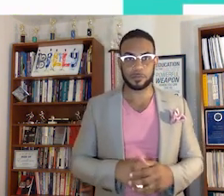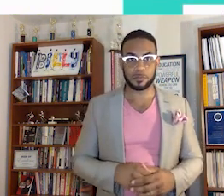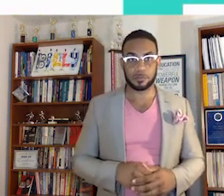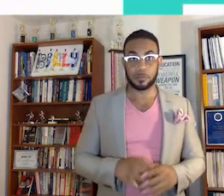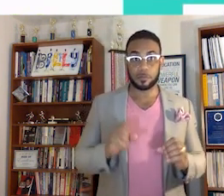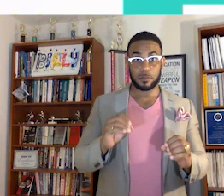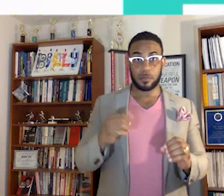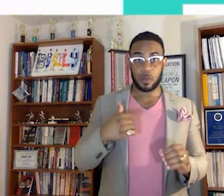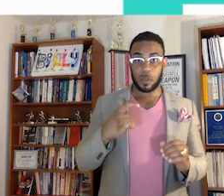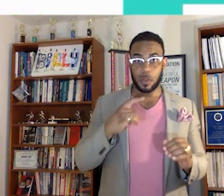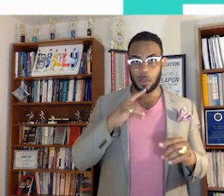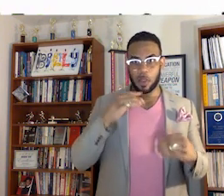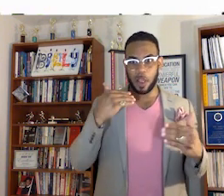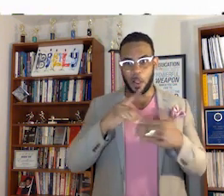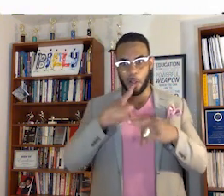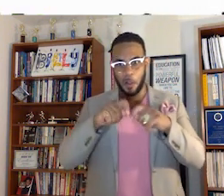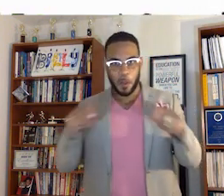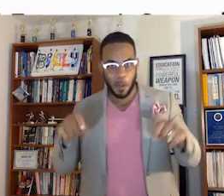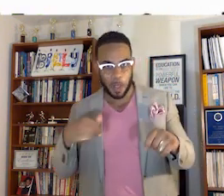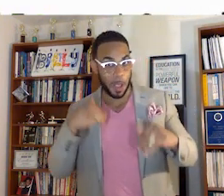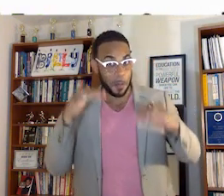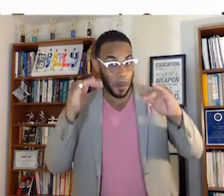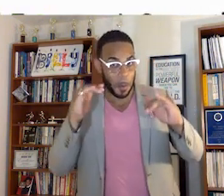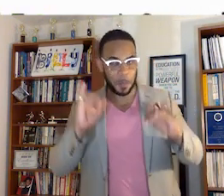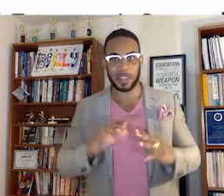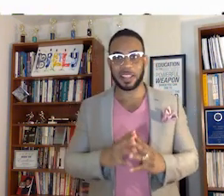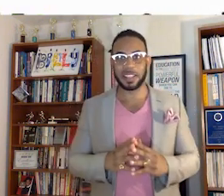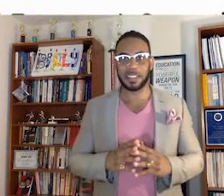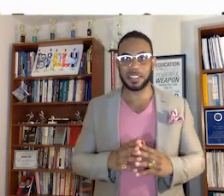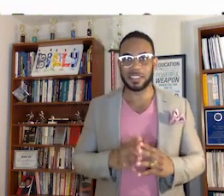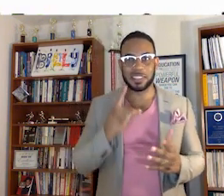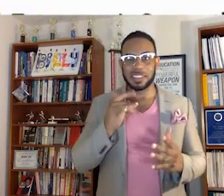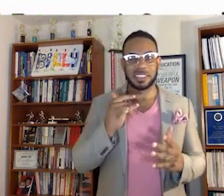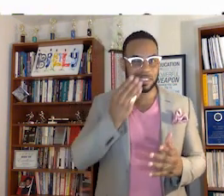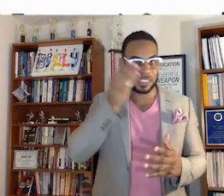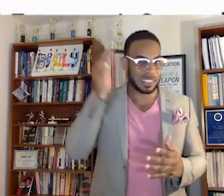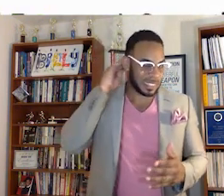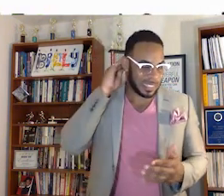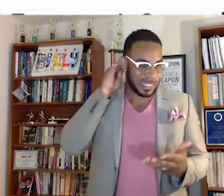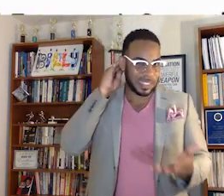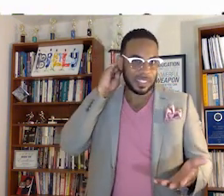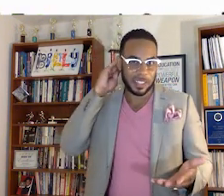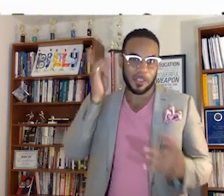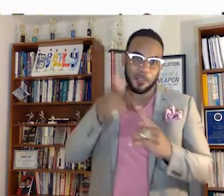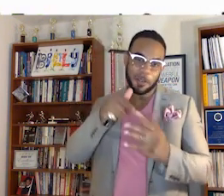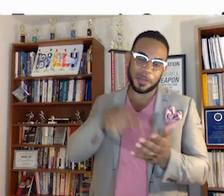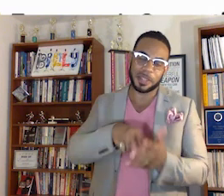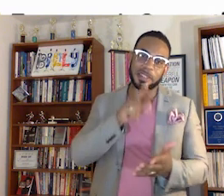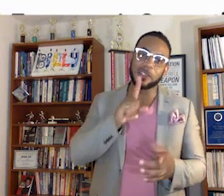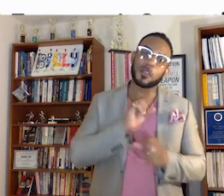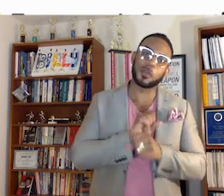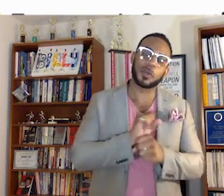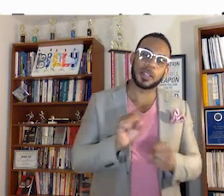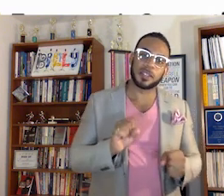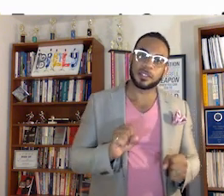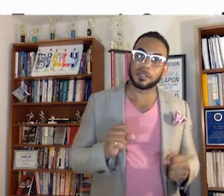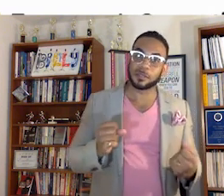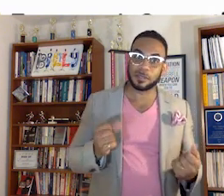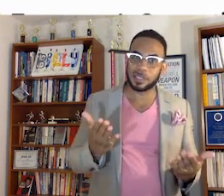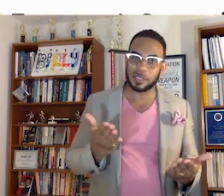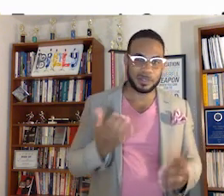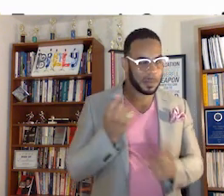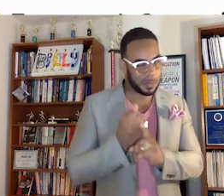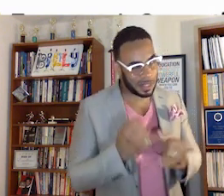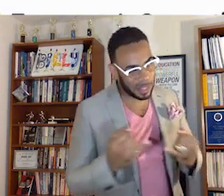So we're coming to a close and I'm hoping that the just to take away from this is really his